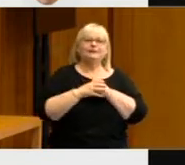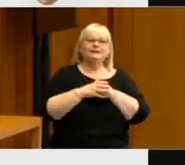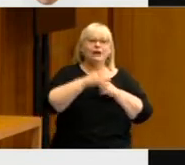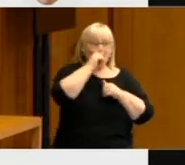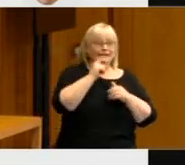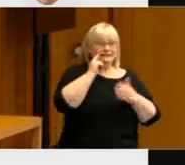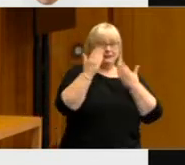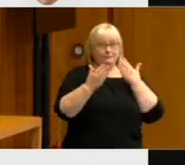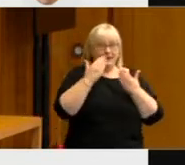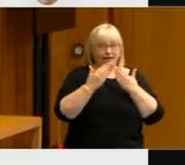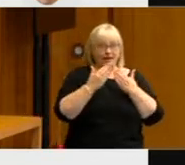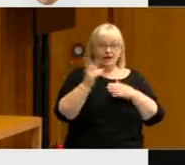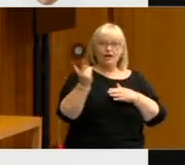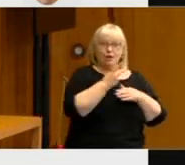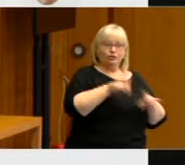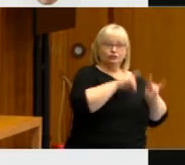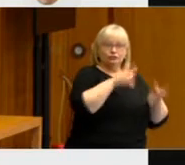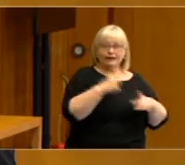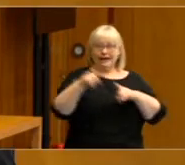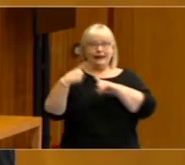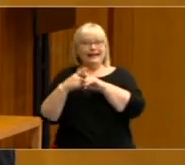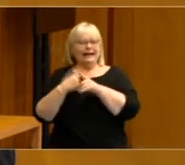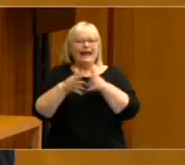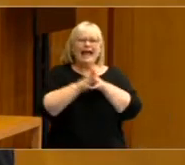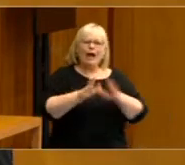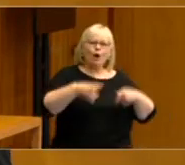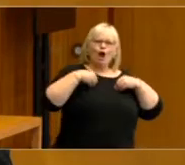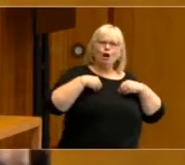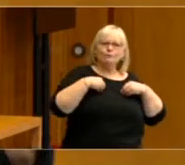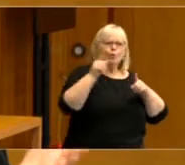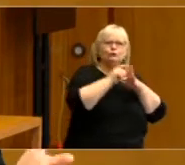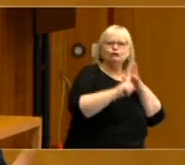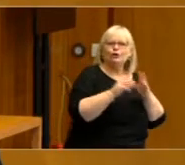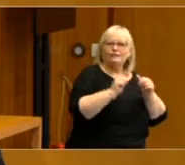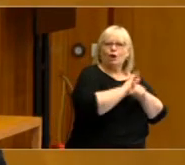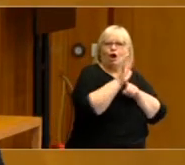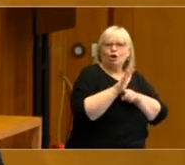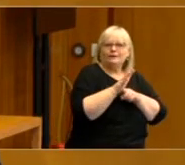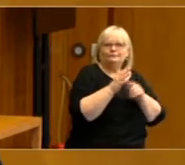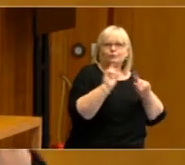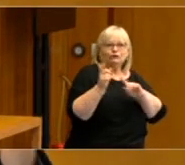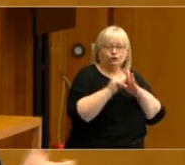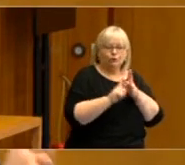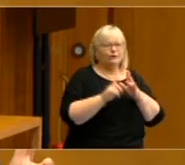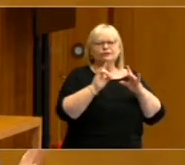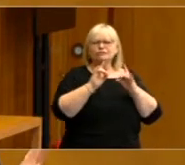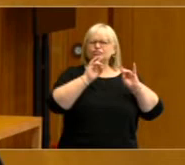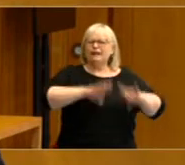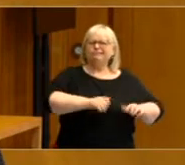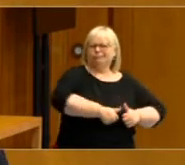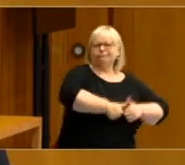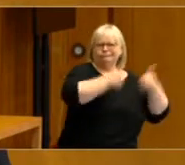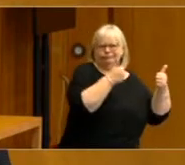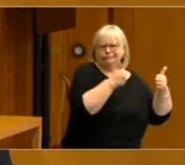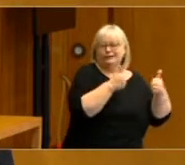experiences of these two countries in handling COVID-19. Of course, Australia has done exceptionally well,